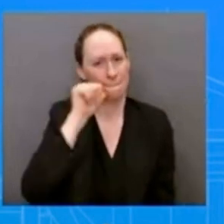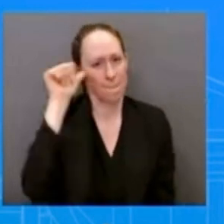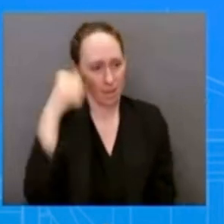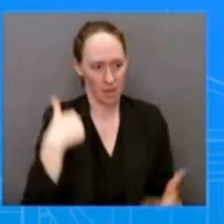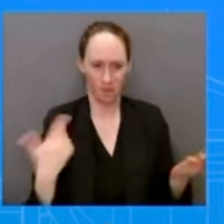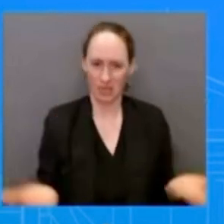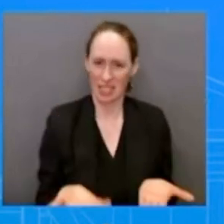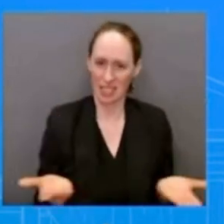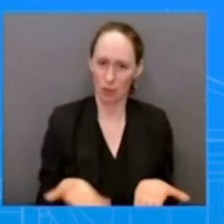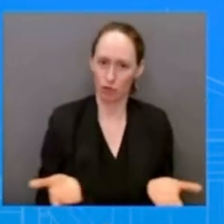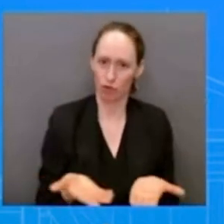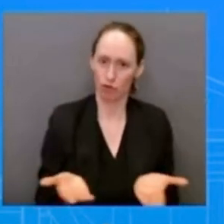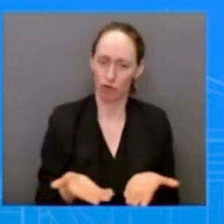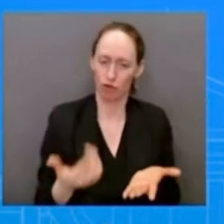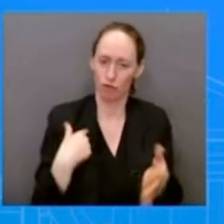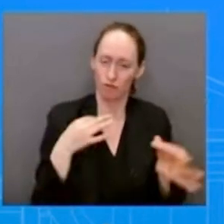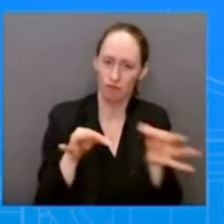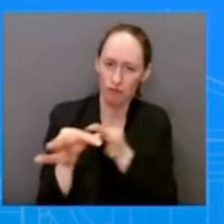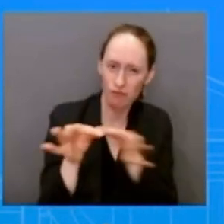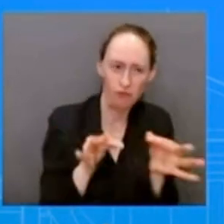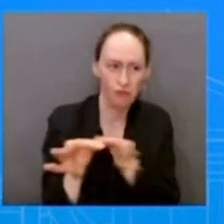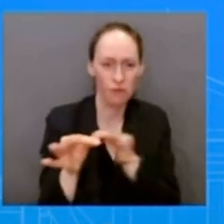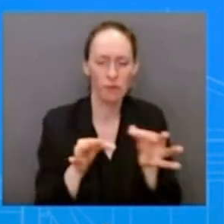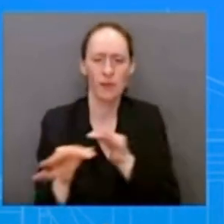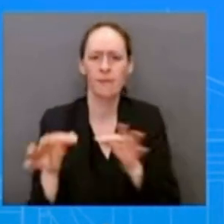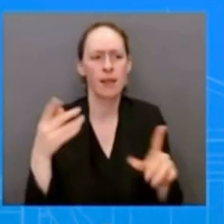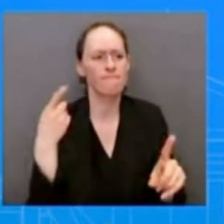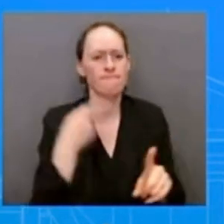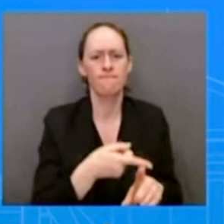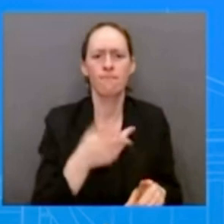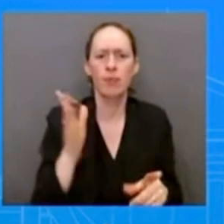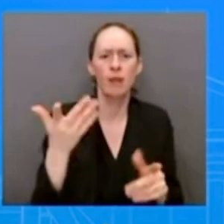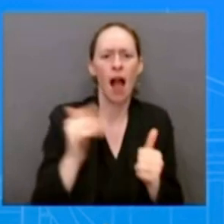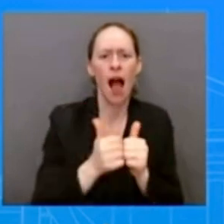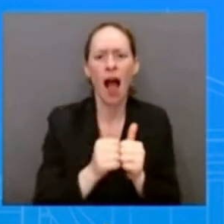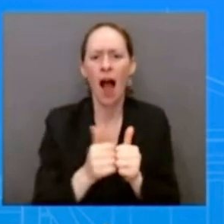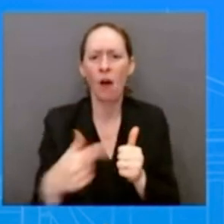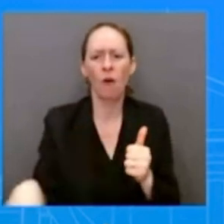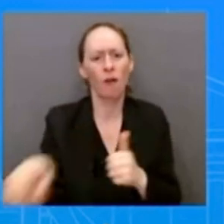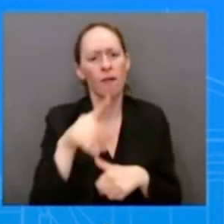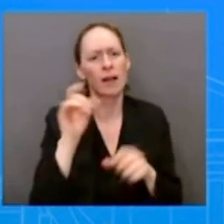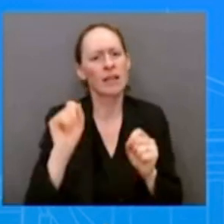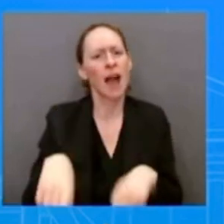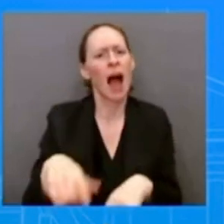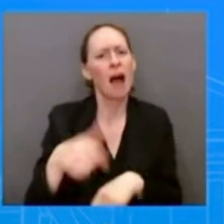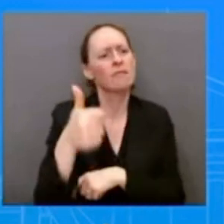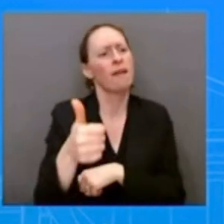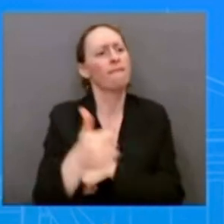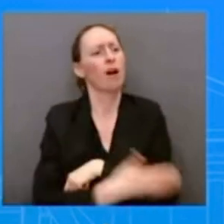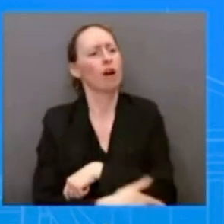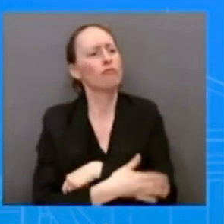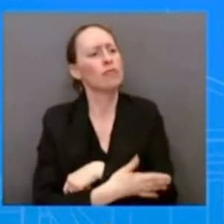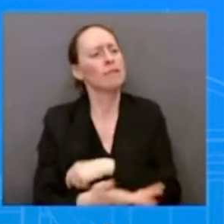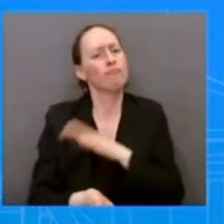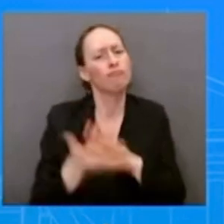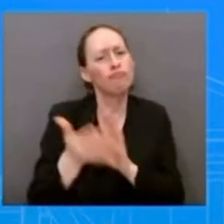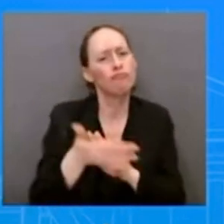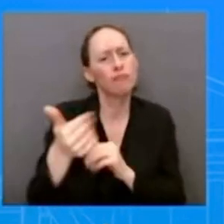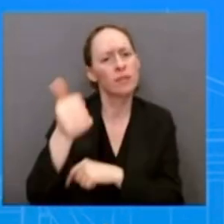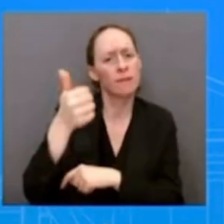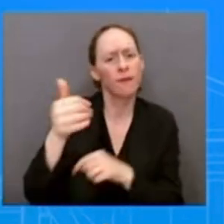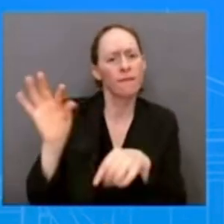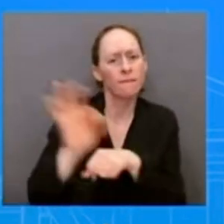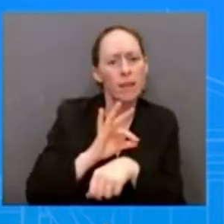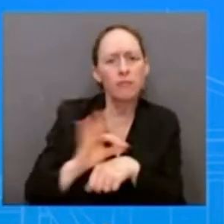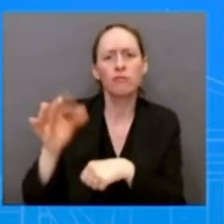charter and peaceful solutions and uh cessation of hostilities and then uh the very next day